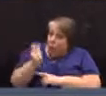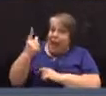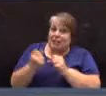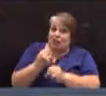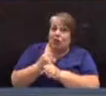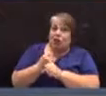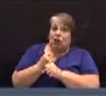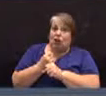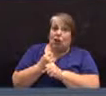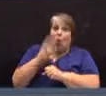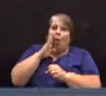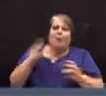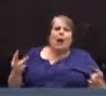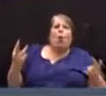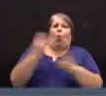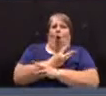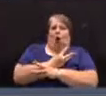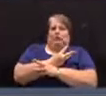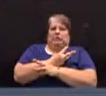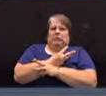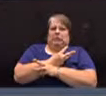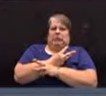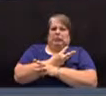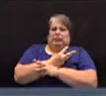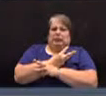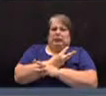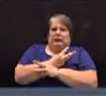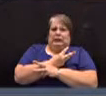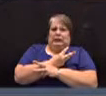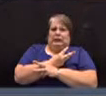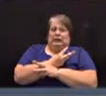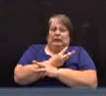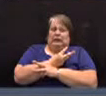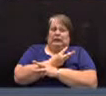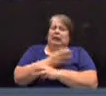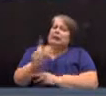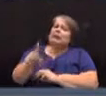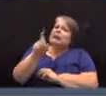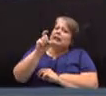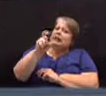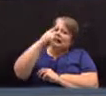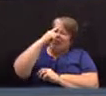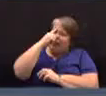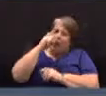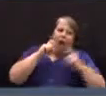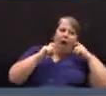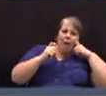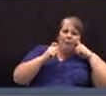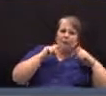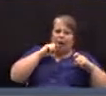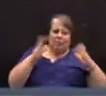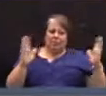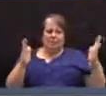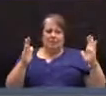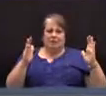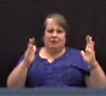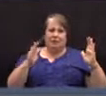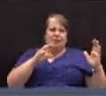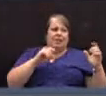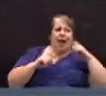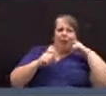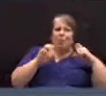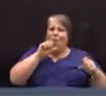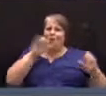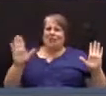year, we'll be in worse shape. So I think you need to think about apples and apples versus apples and oranges,